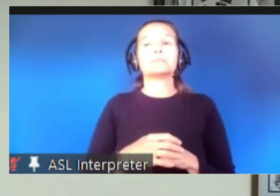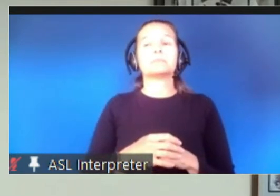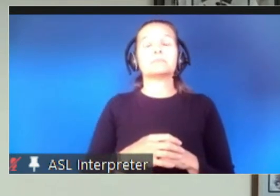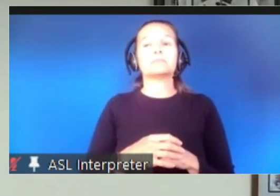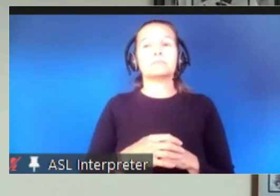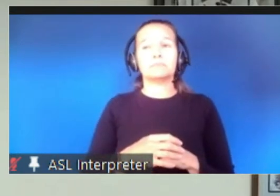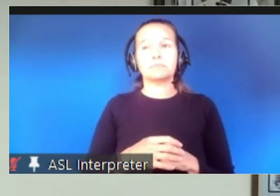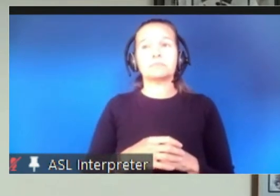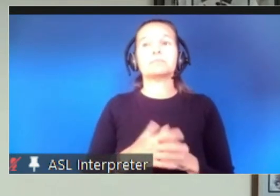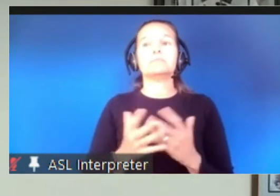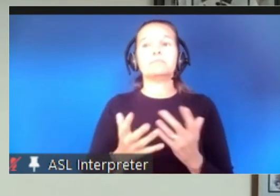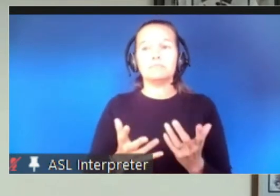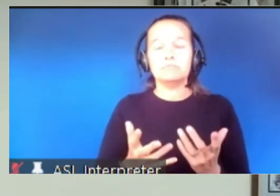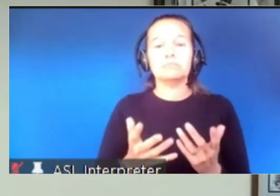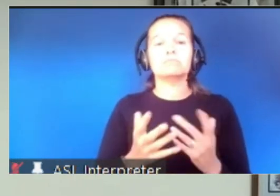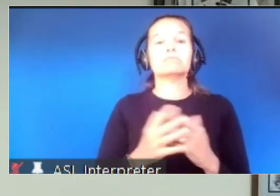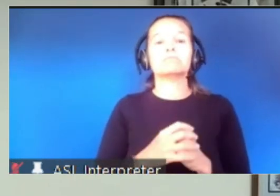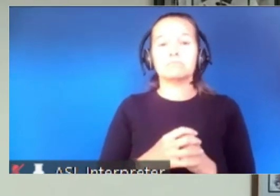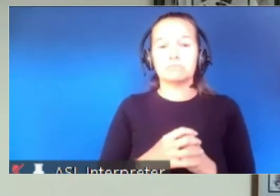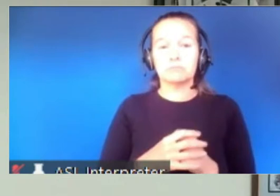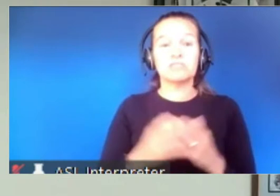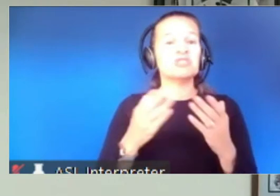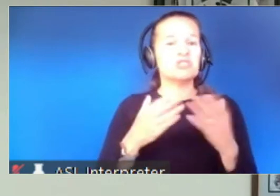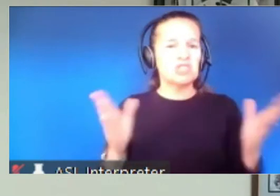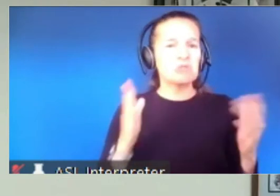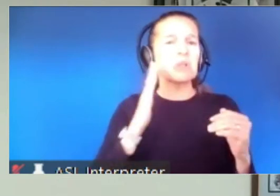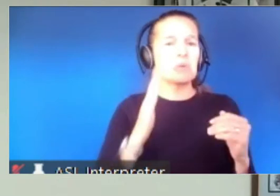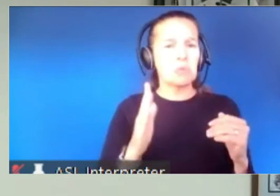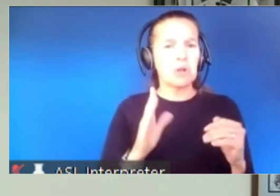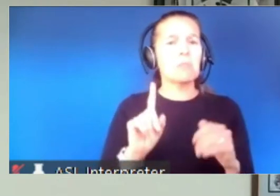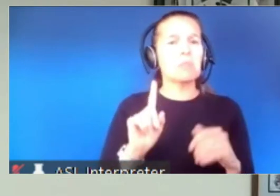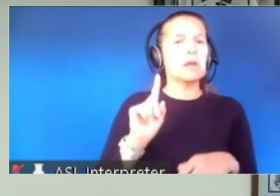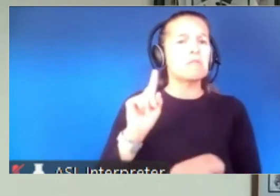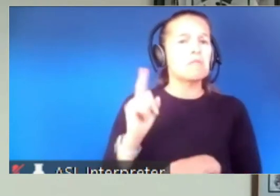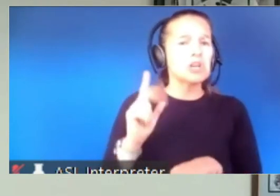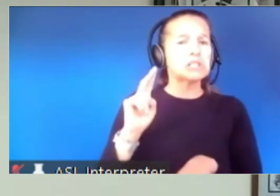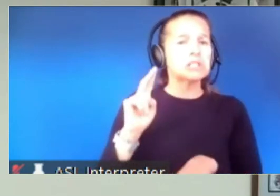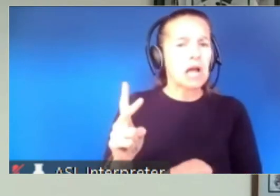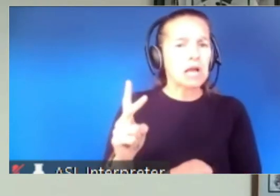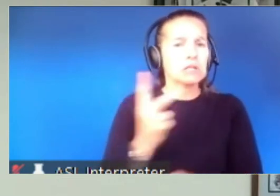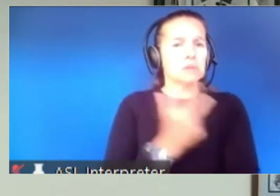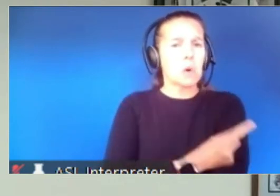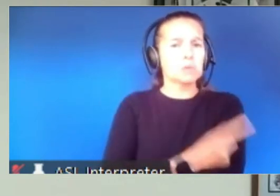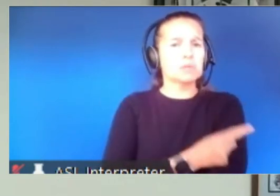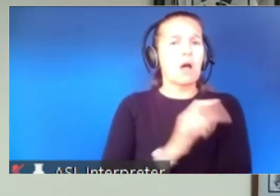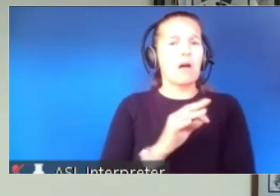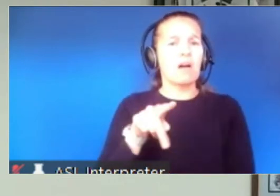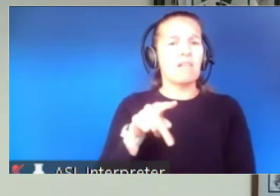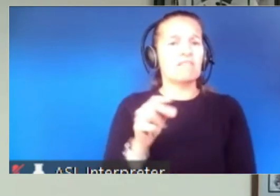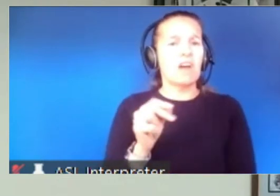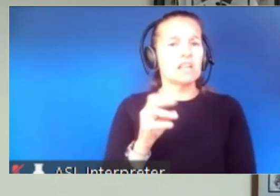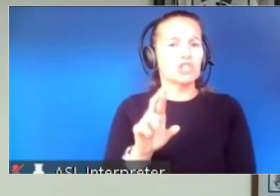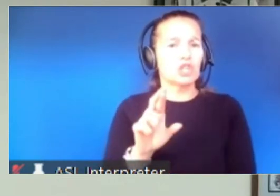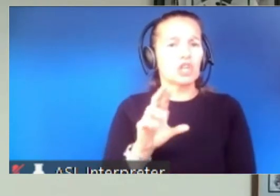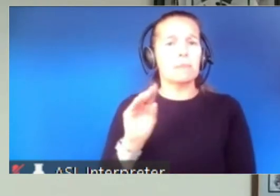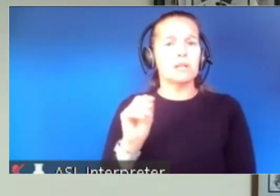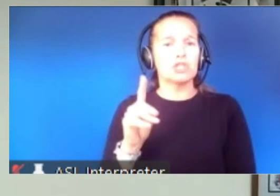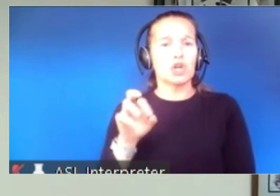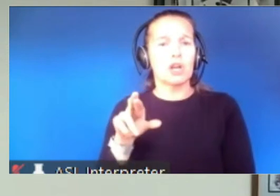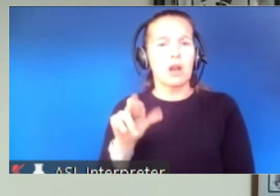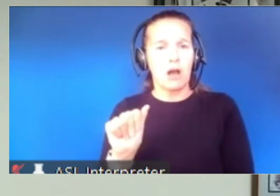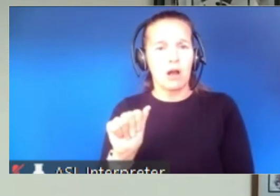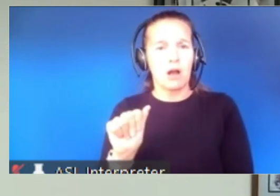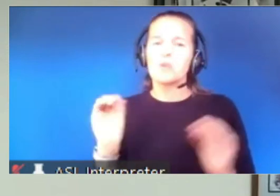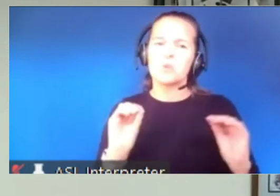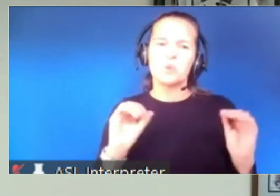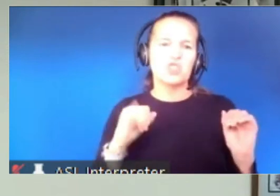a few first and second doses of Pfizer and Moderna. Of course no Johnson and Johnson's will be